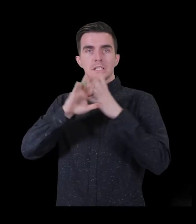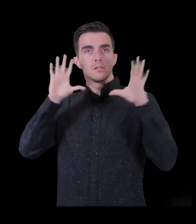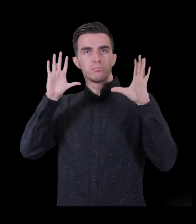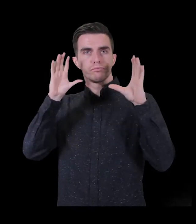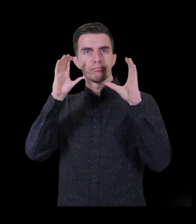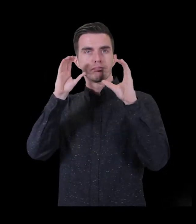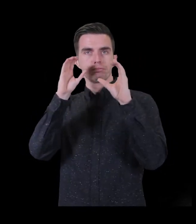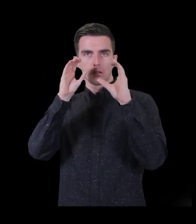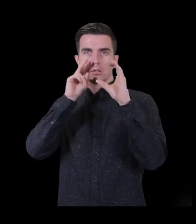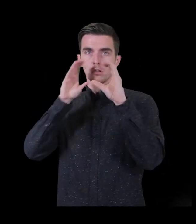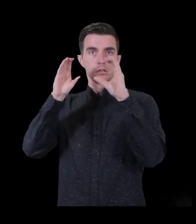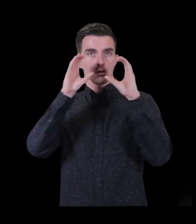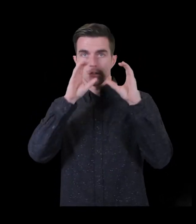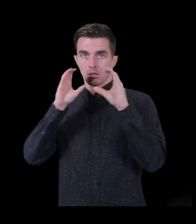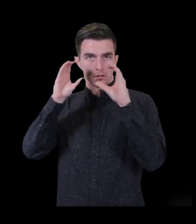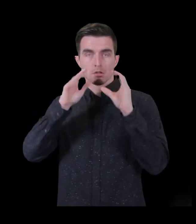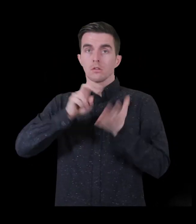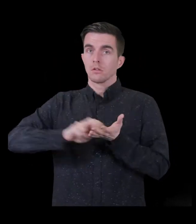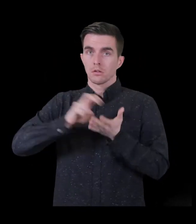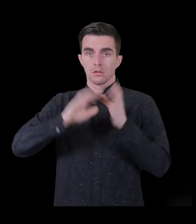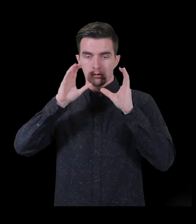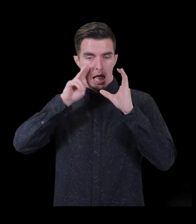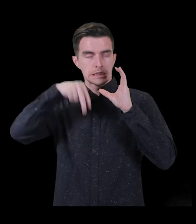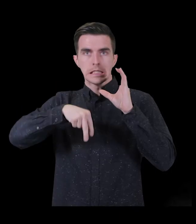safely due to poor depth perception.